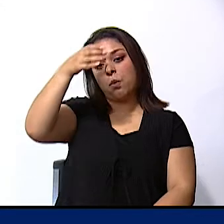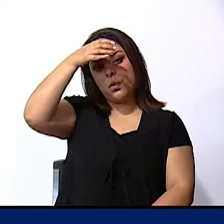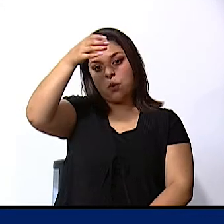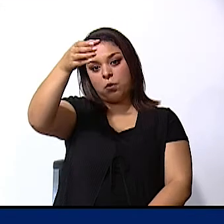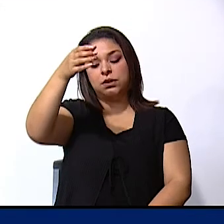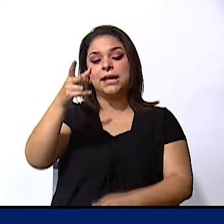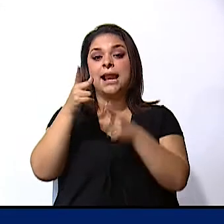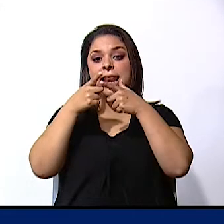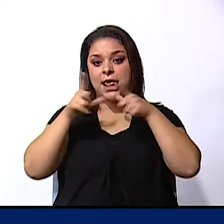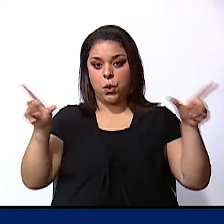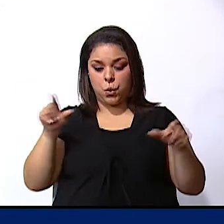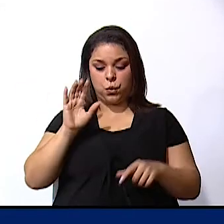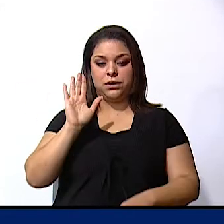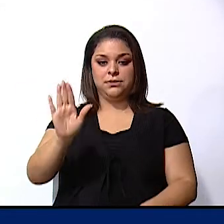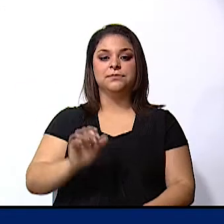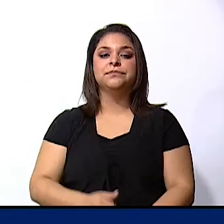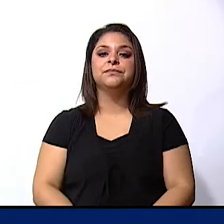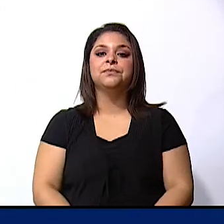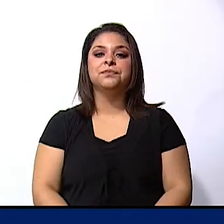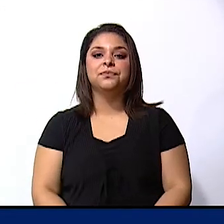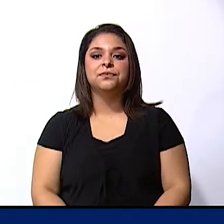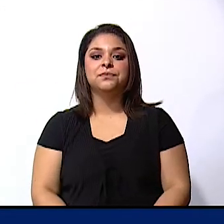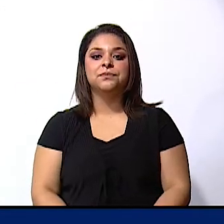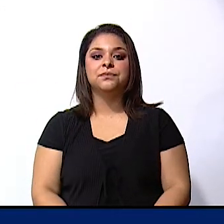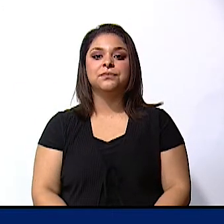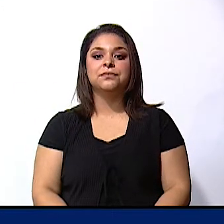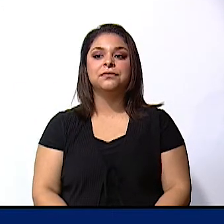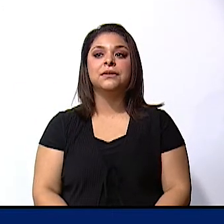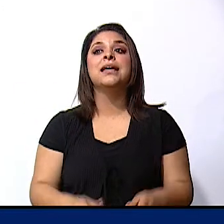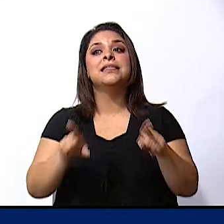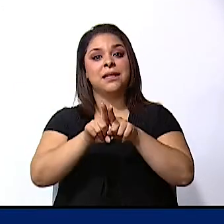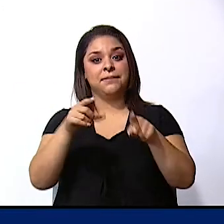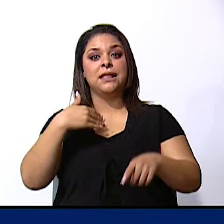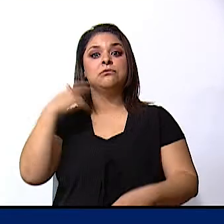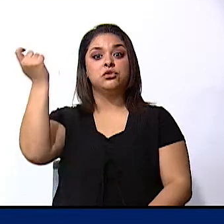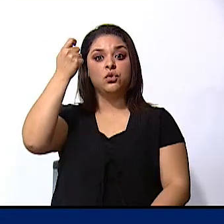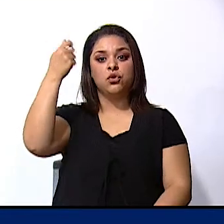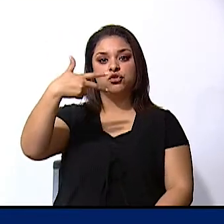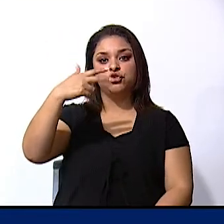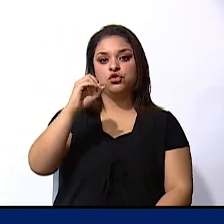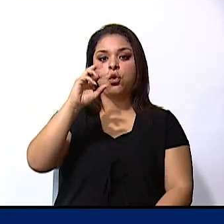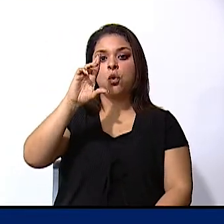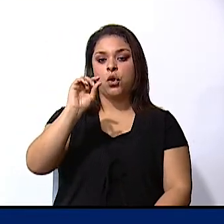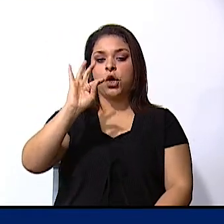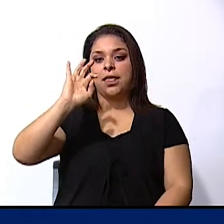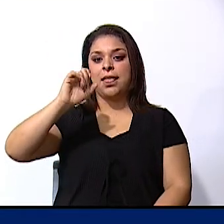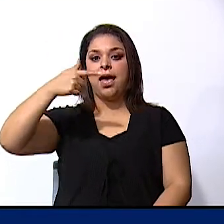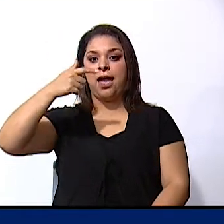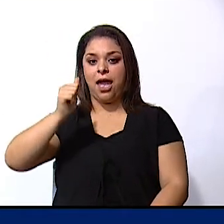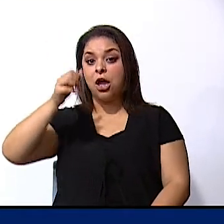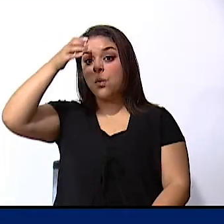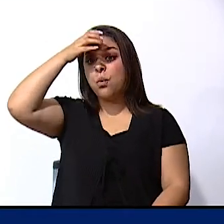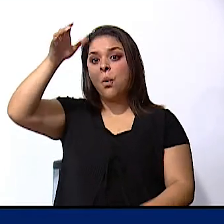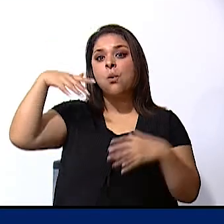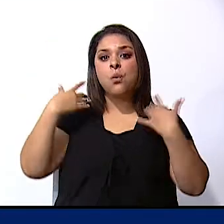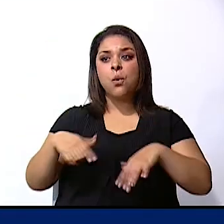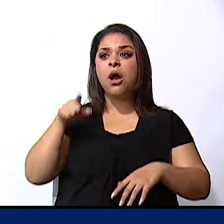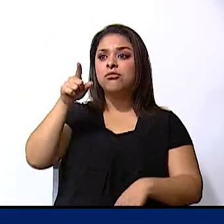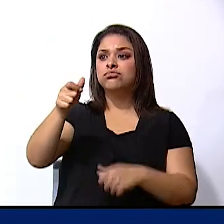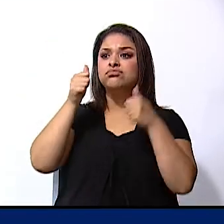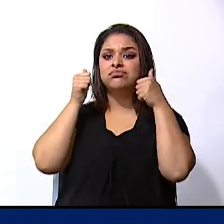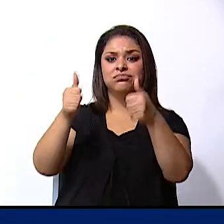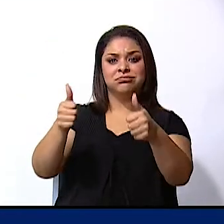uh-huh besides that we have the chorotega culture wow that's amazing